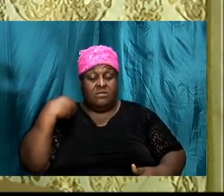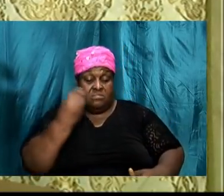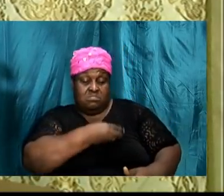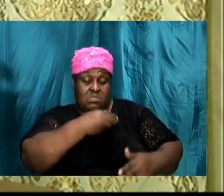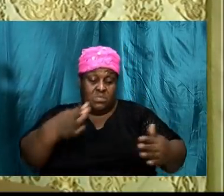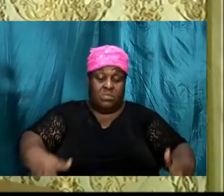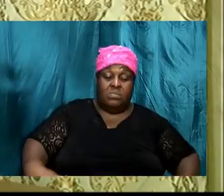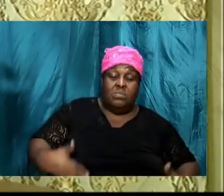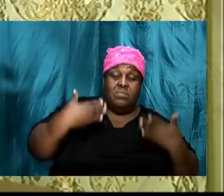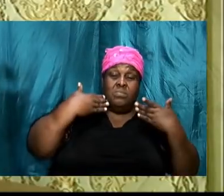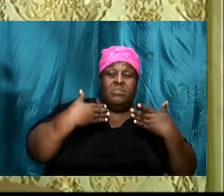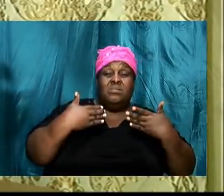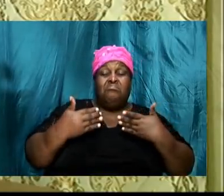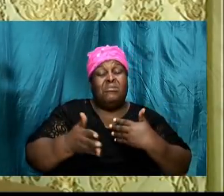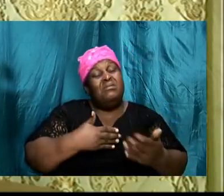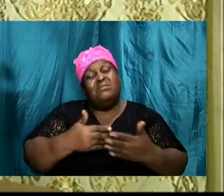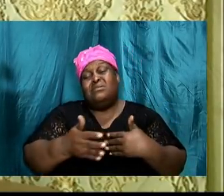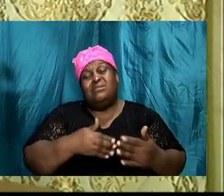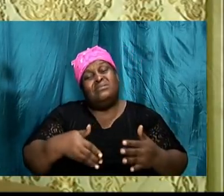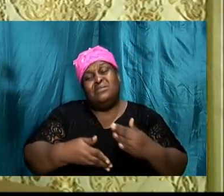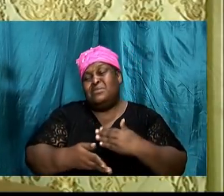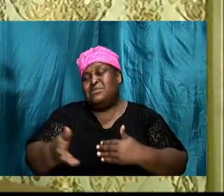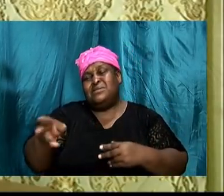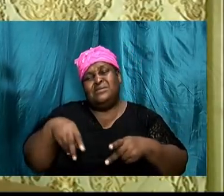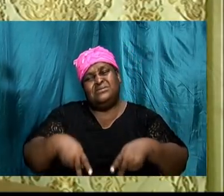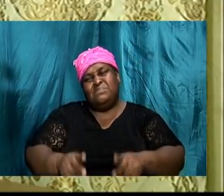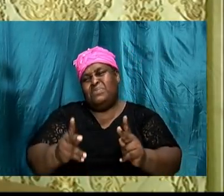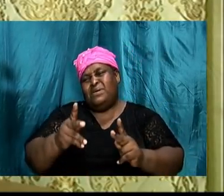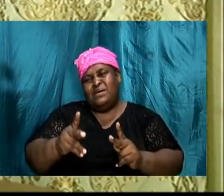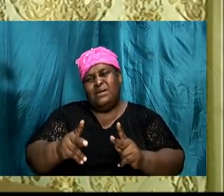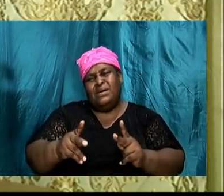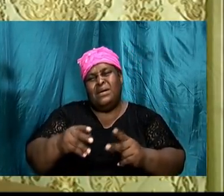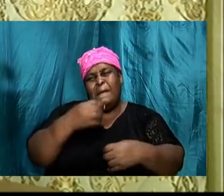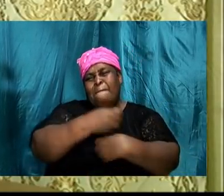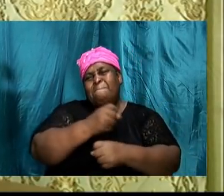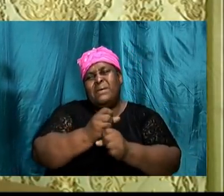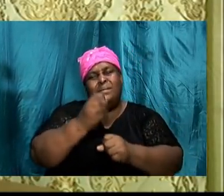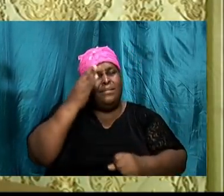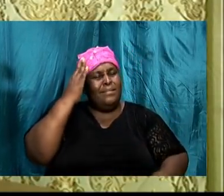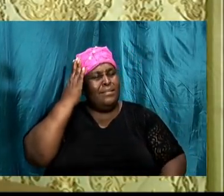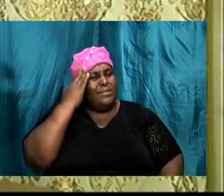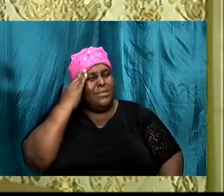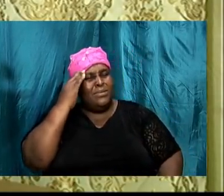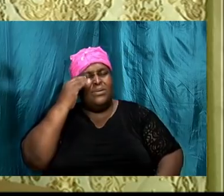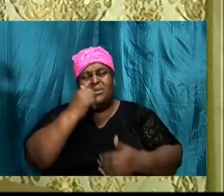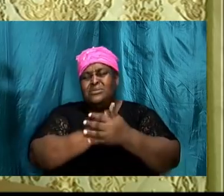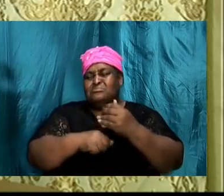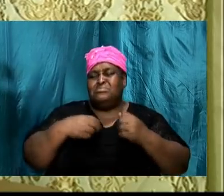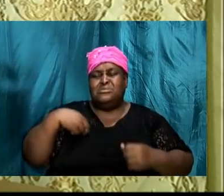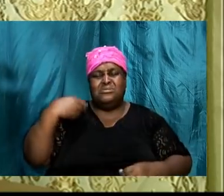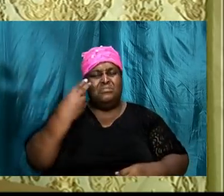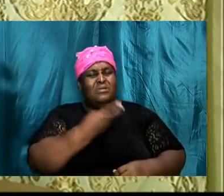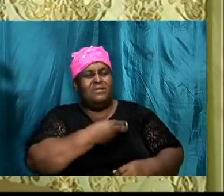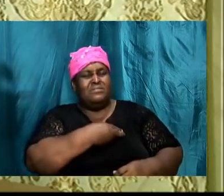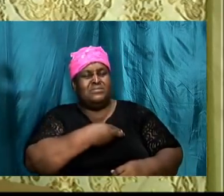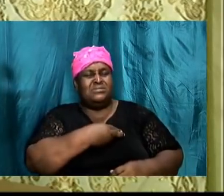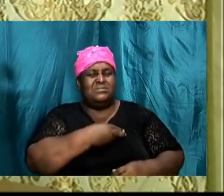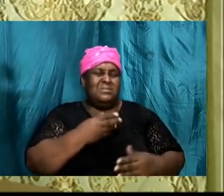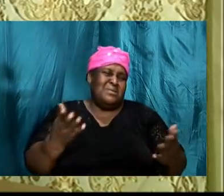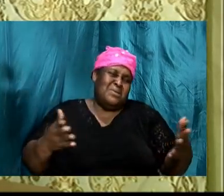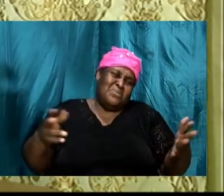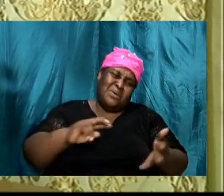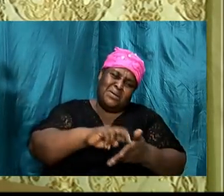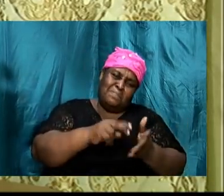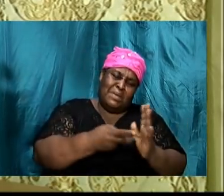So though there is a path that is made known to some of us, and what do I mean by this?